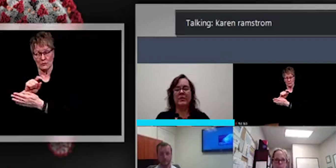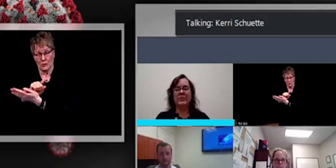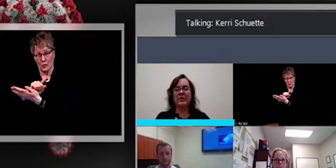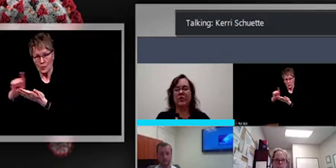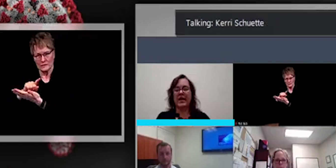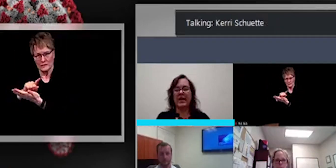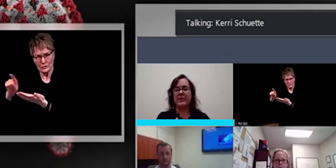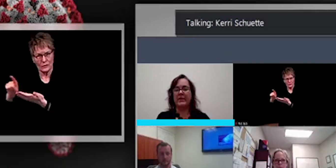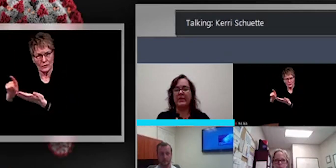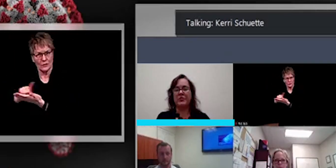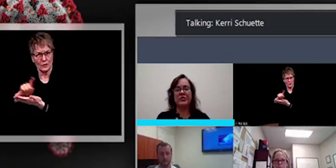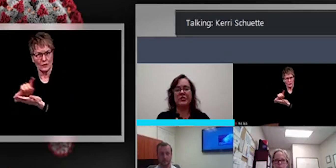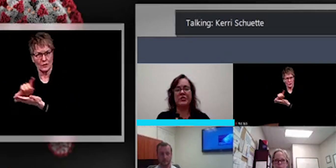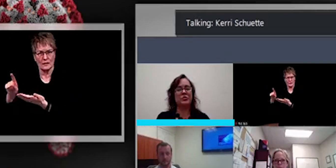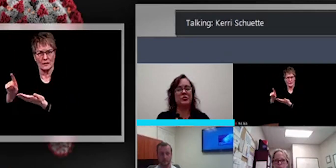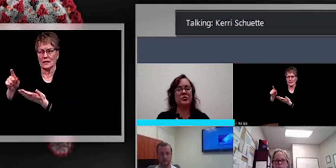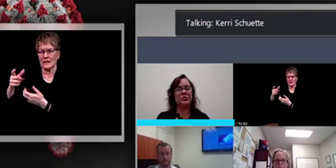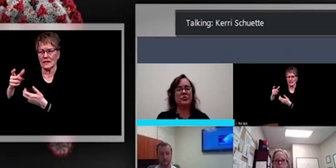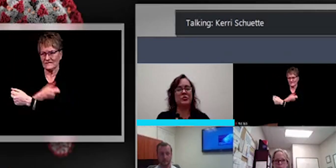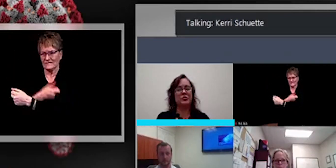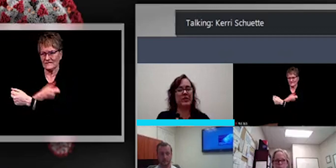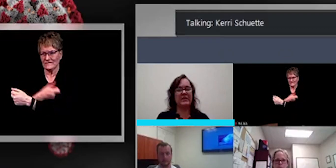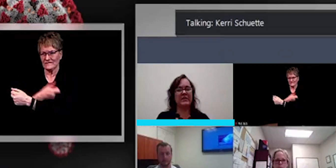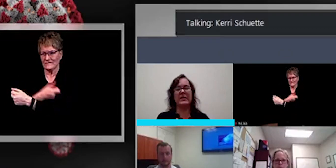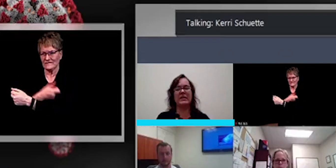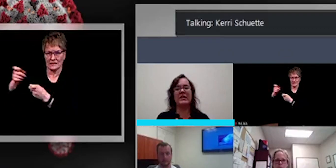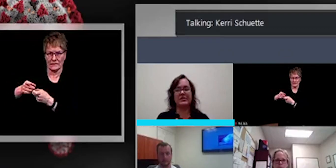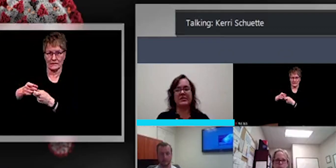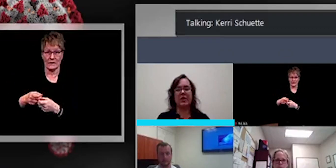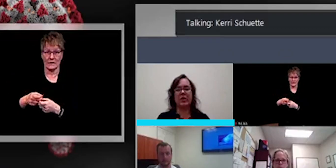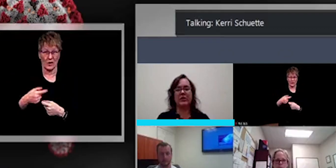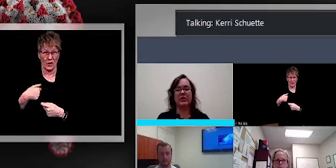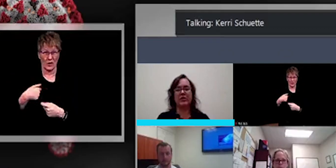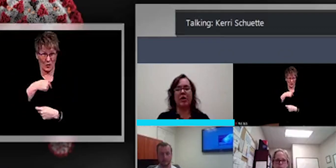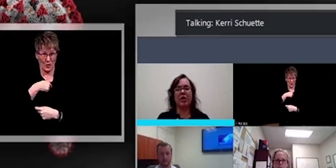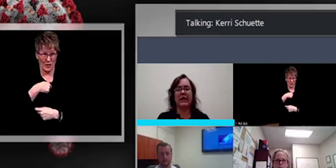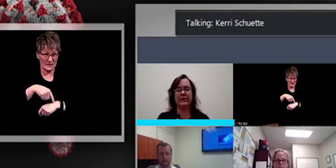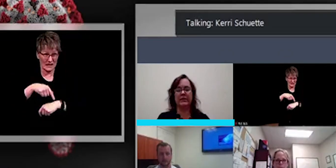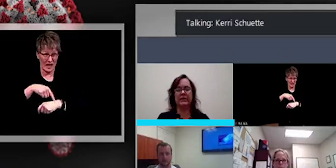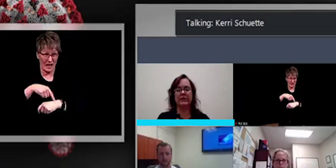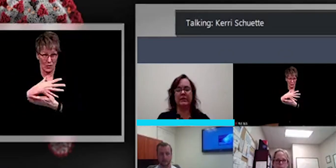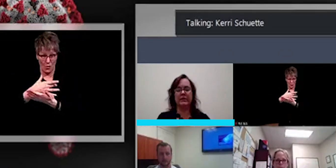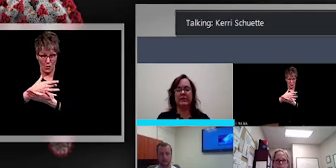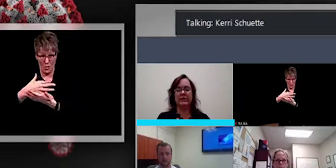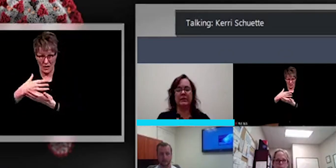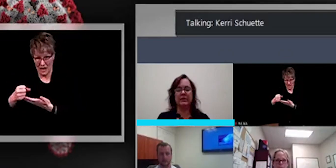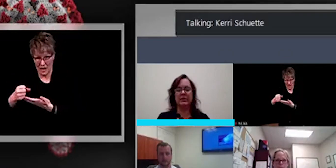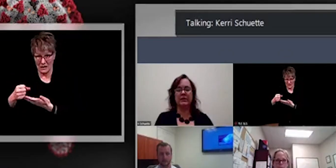We're running a bit over on time, Anna. So if you could do maybe one more question and then anything else I can help you with offline.